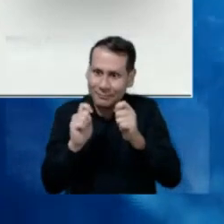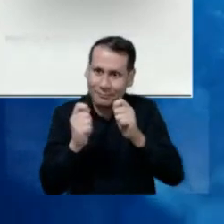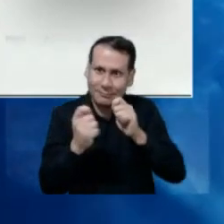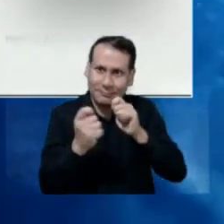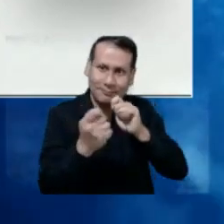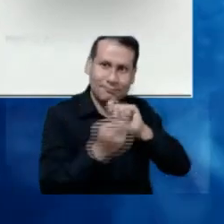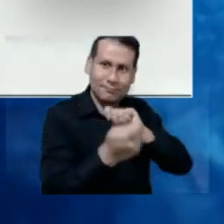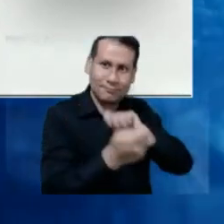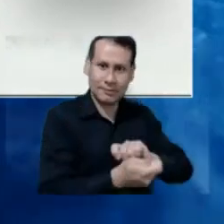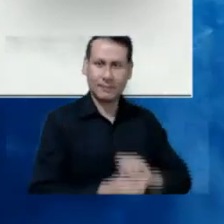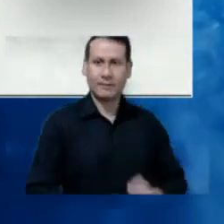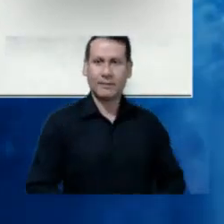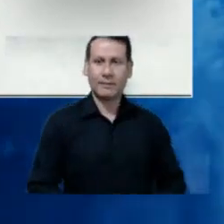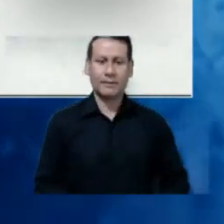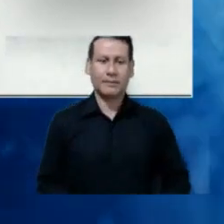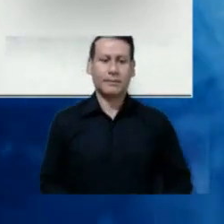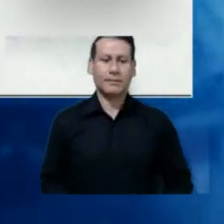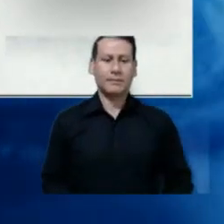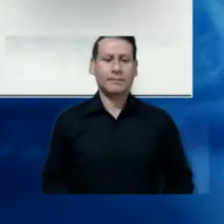modernization, yeah?